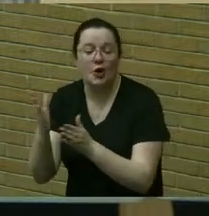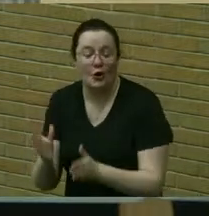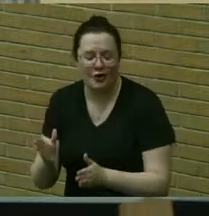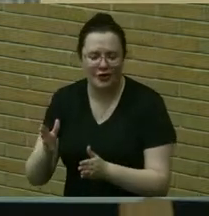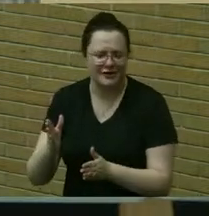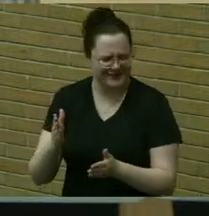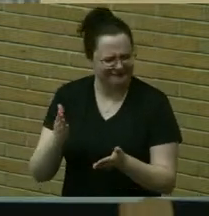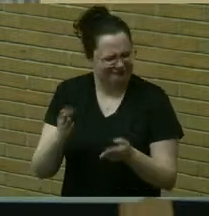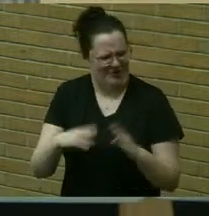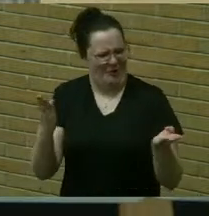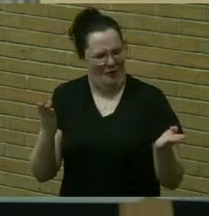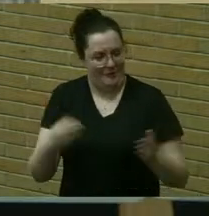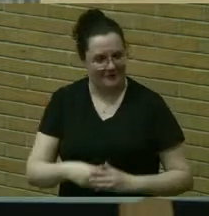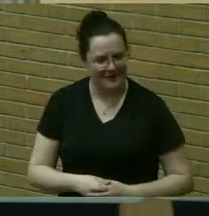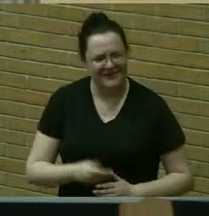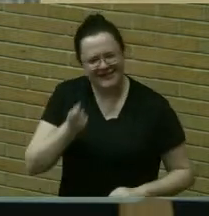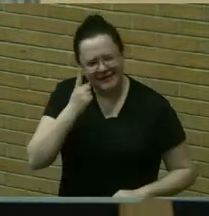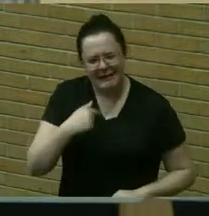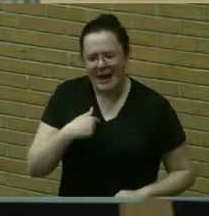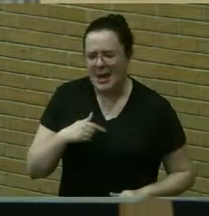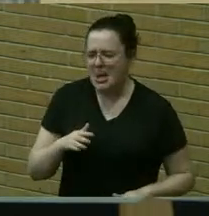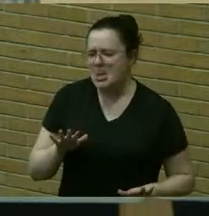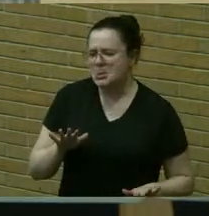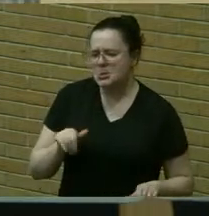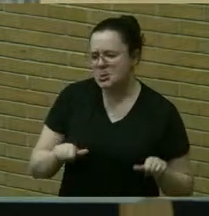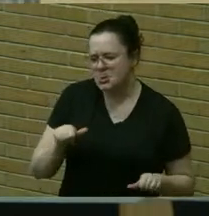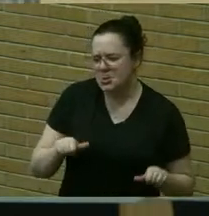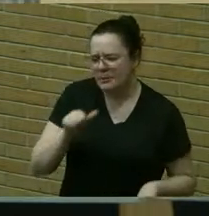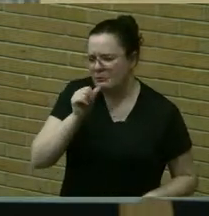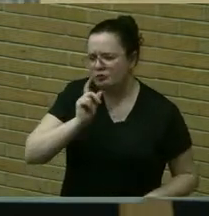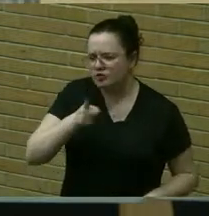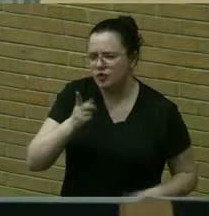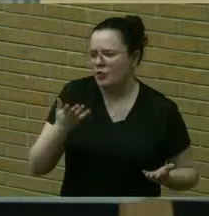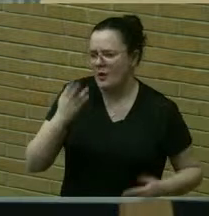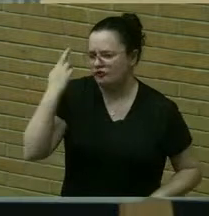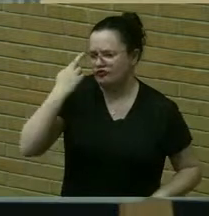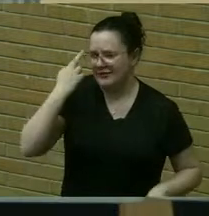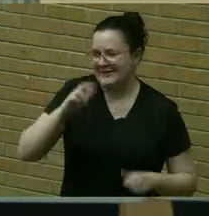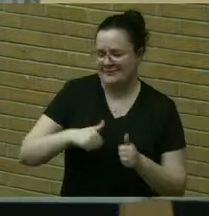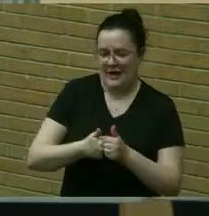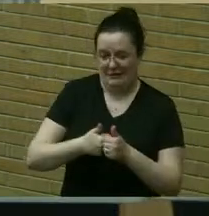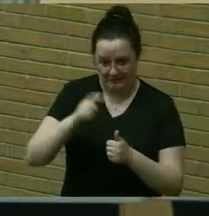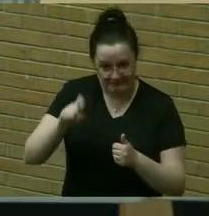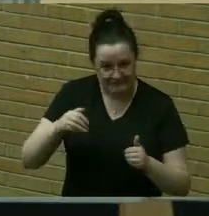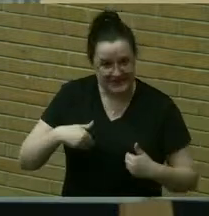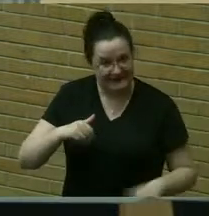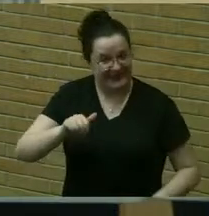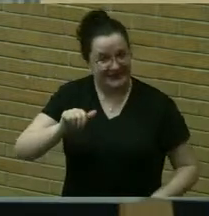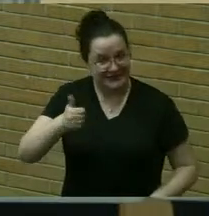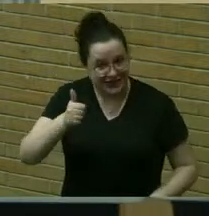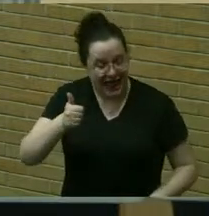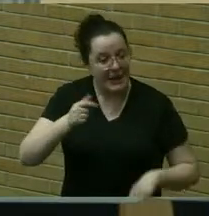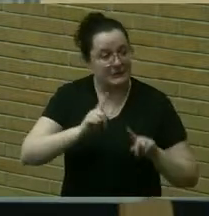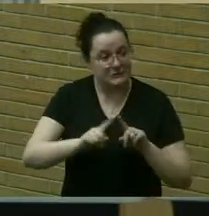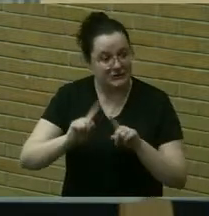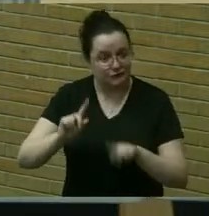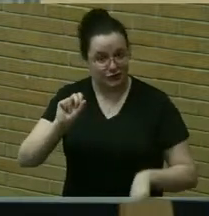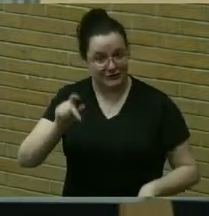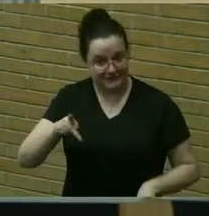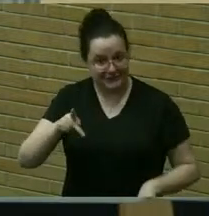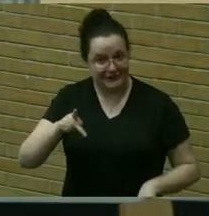sure the rationale behind having 10 different species